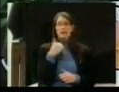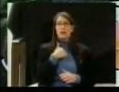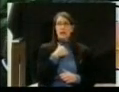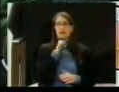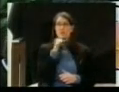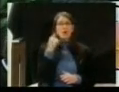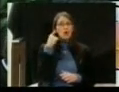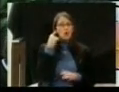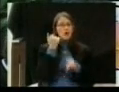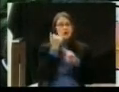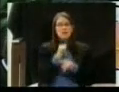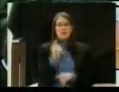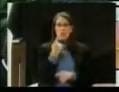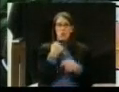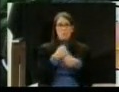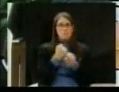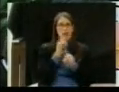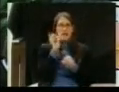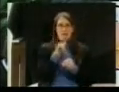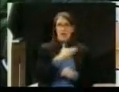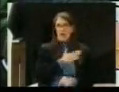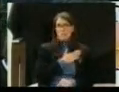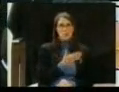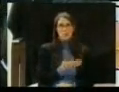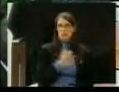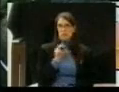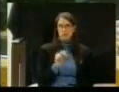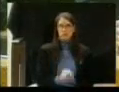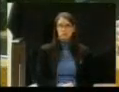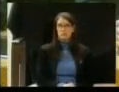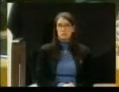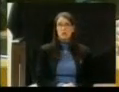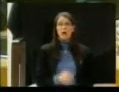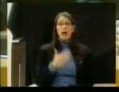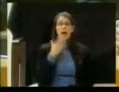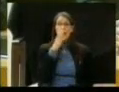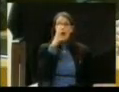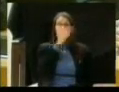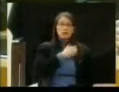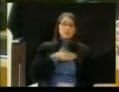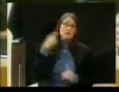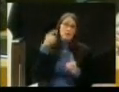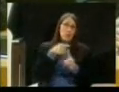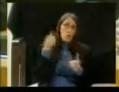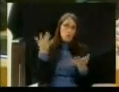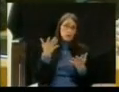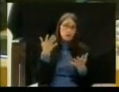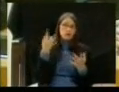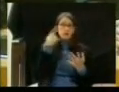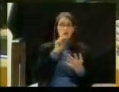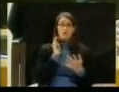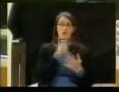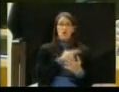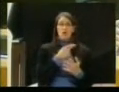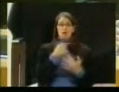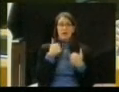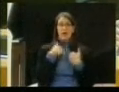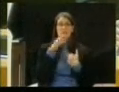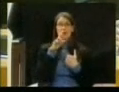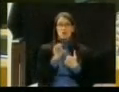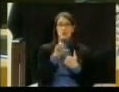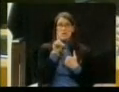I guess my point is this, is in order for us to do a redo, that has to take place, in my opinion. There must be evidence.